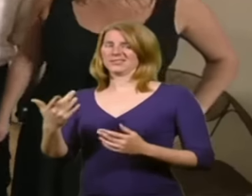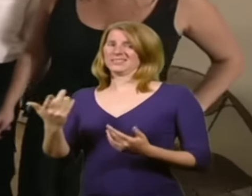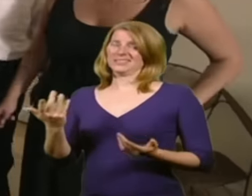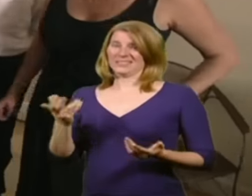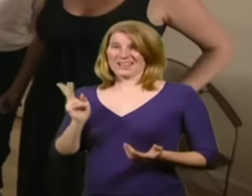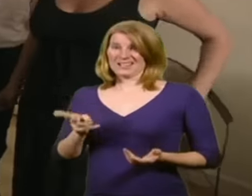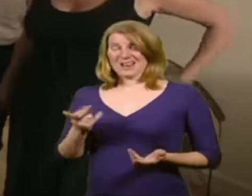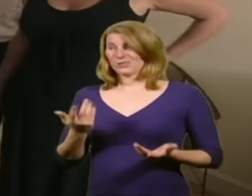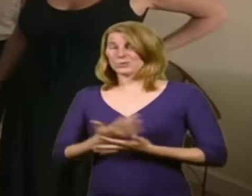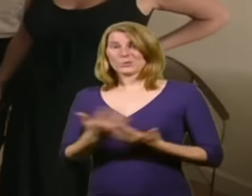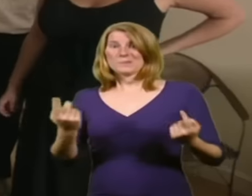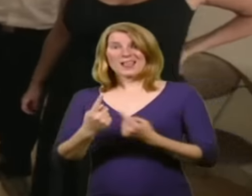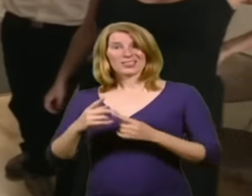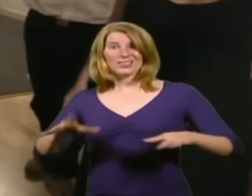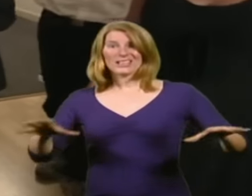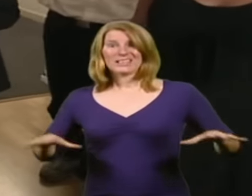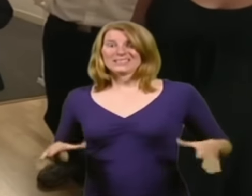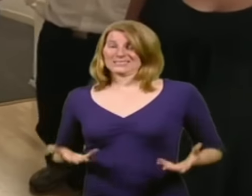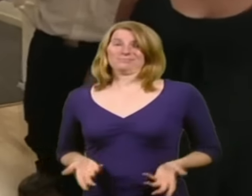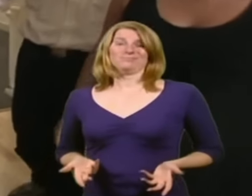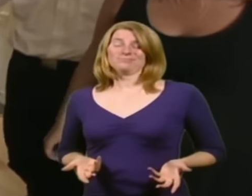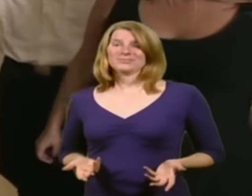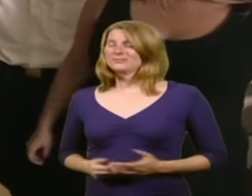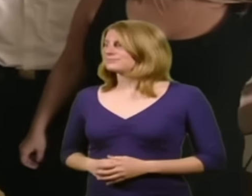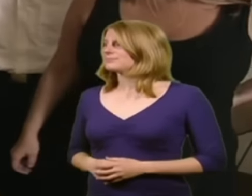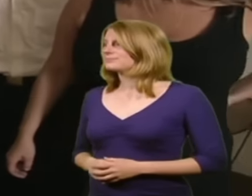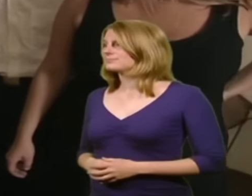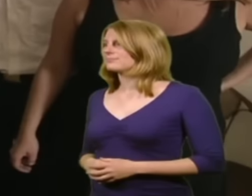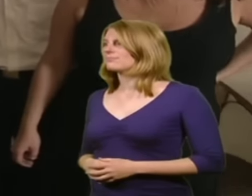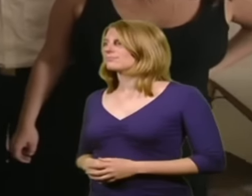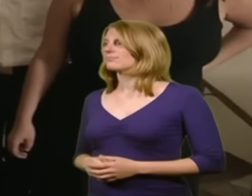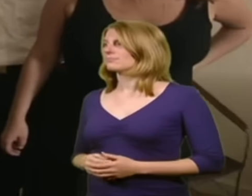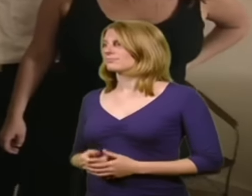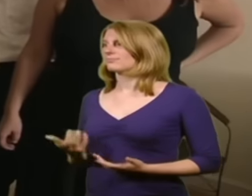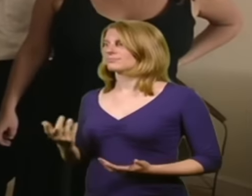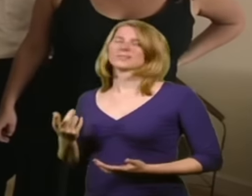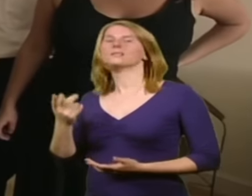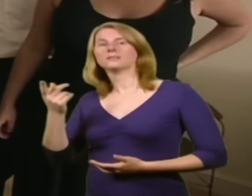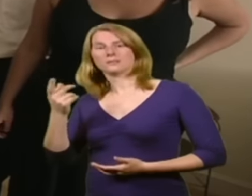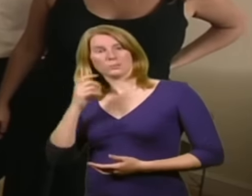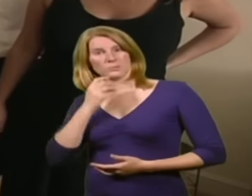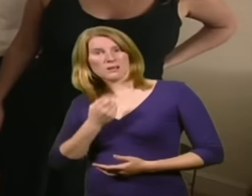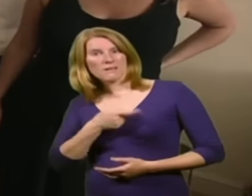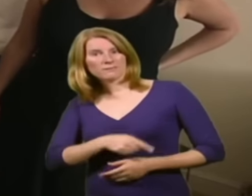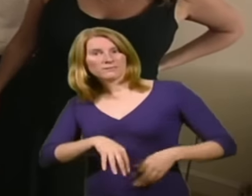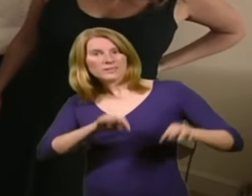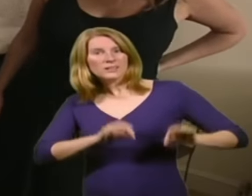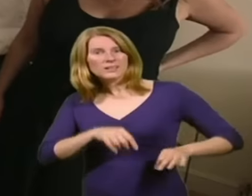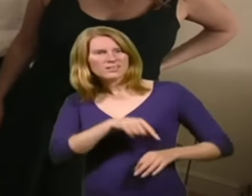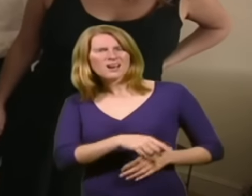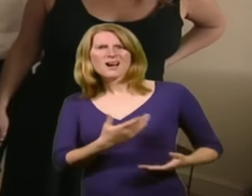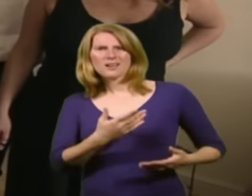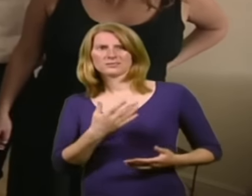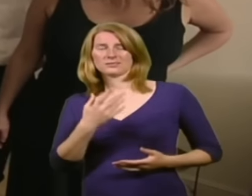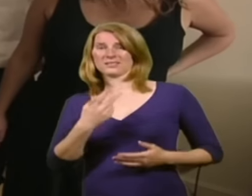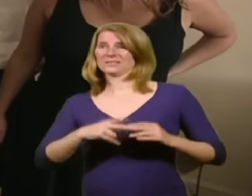cluttered, and you... Now, here's a question for you. You would not have this out here if someone was coming by to look at